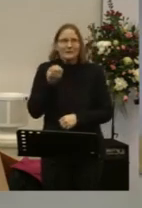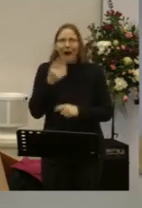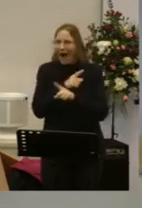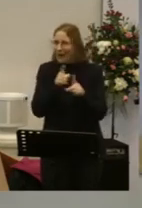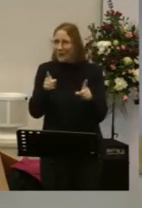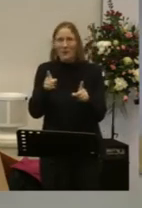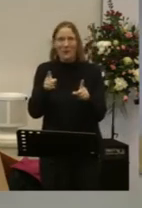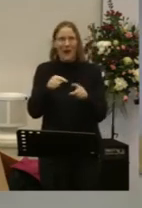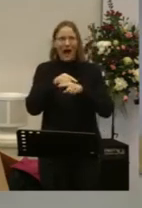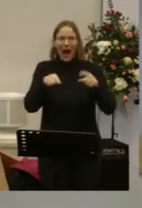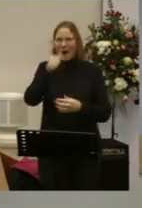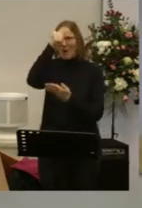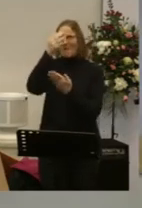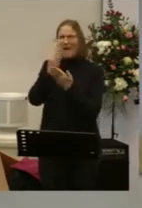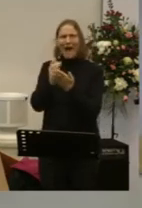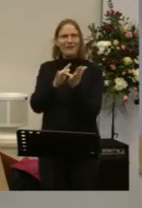again